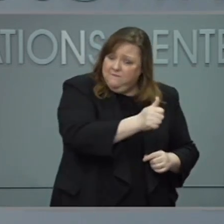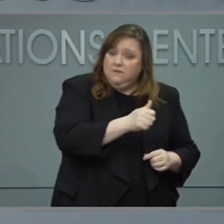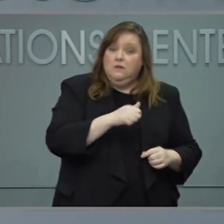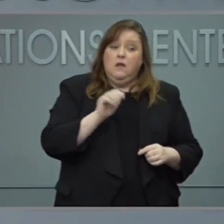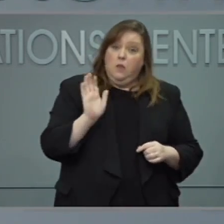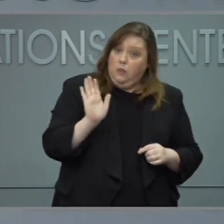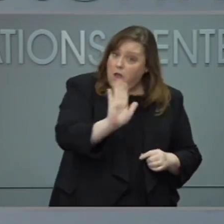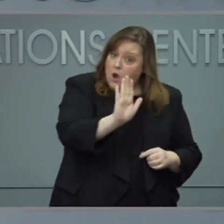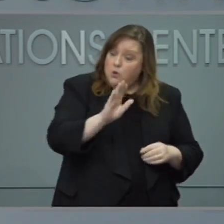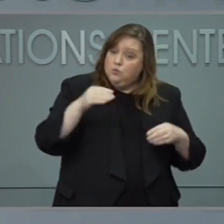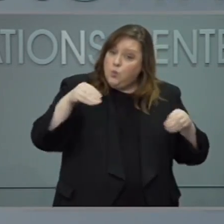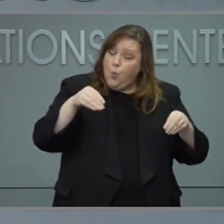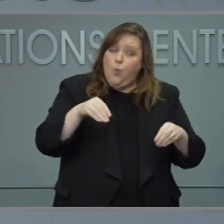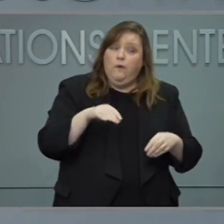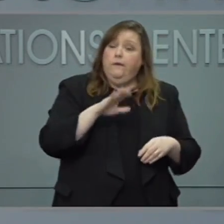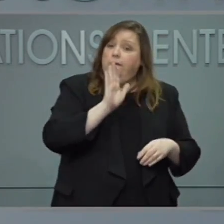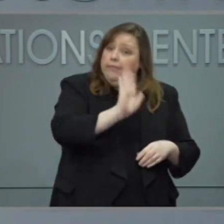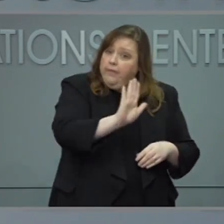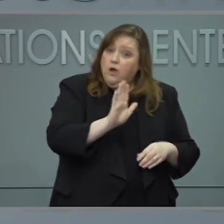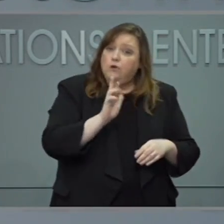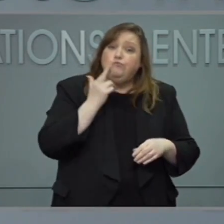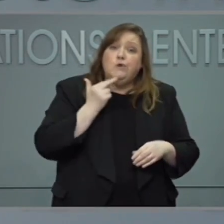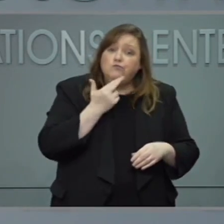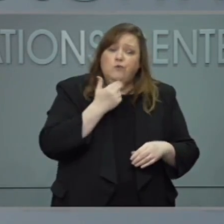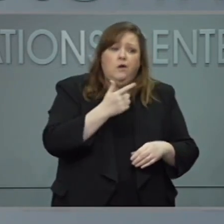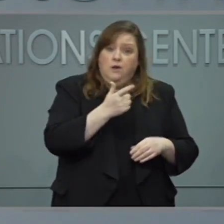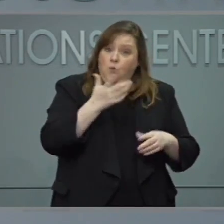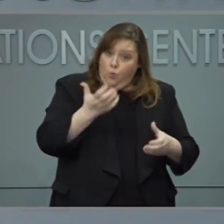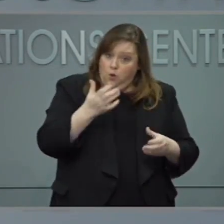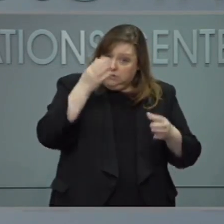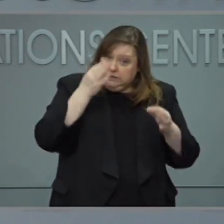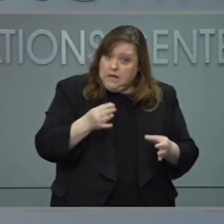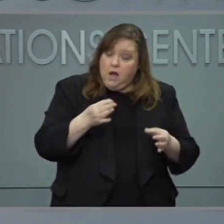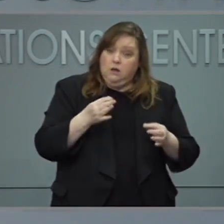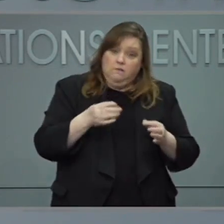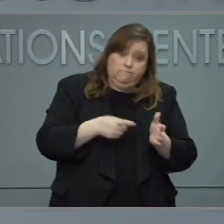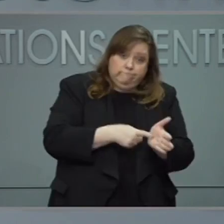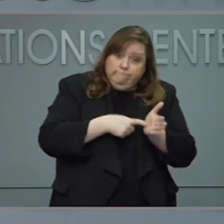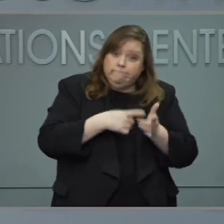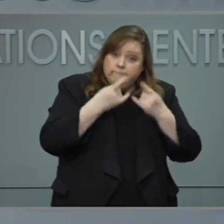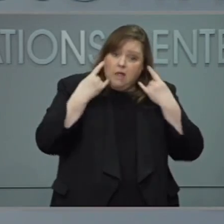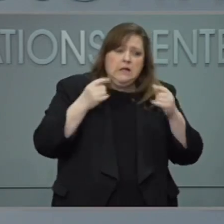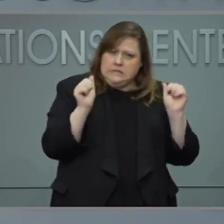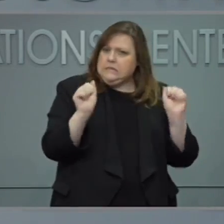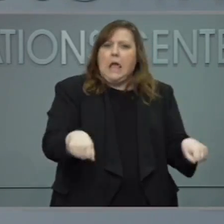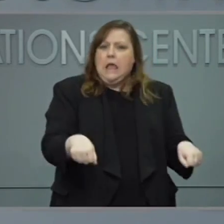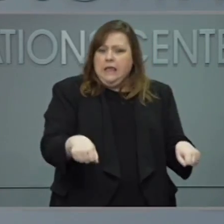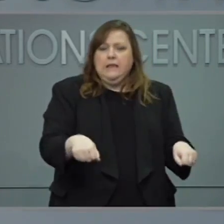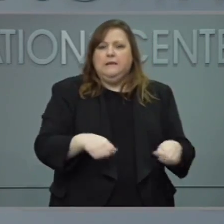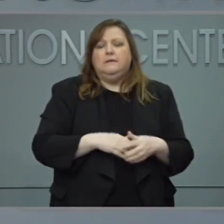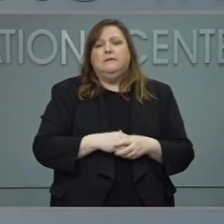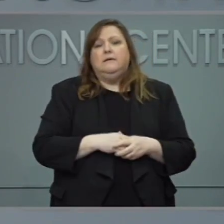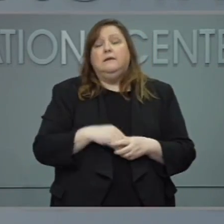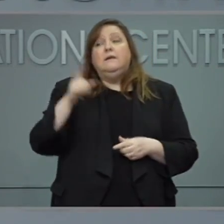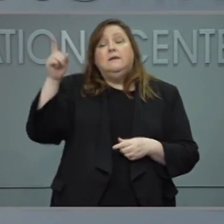The department is recommending that even if you don't require a mask, that you ought to have a sign